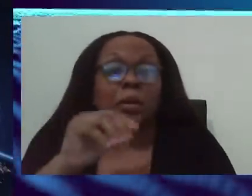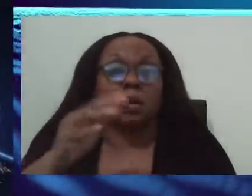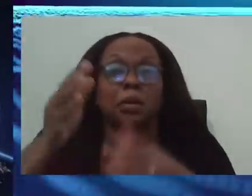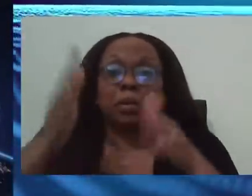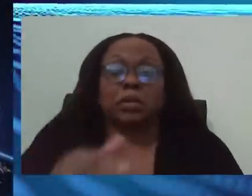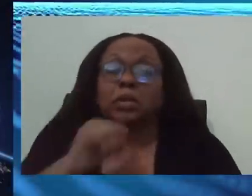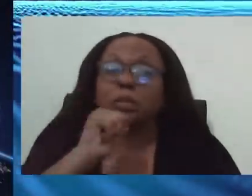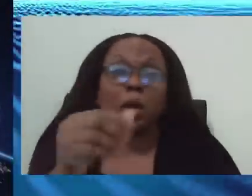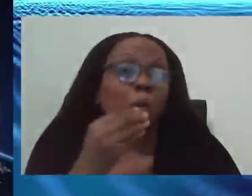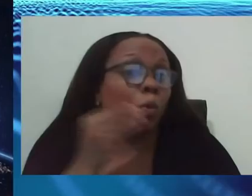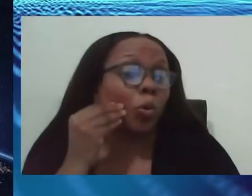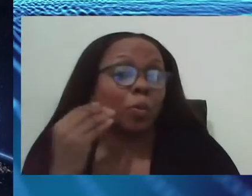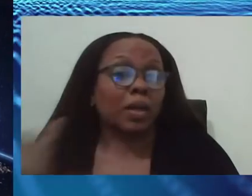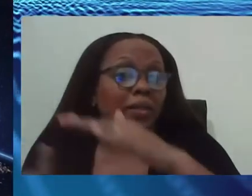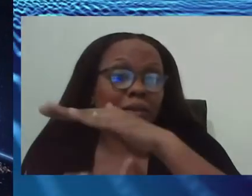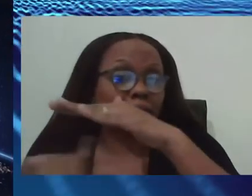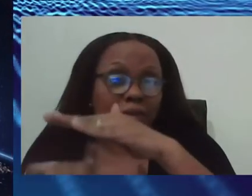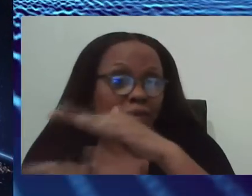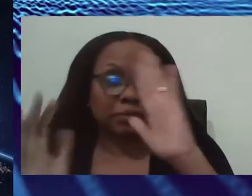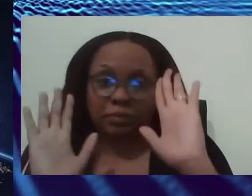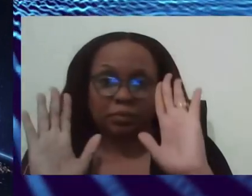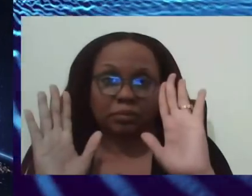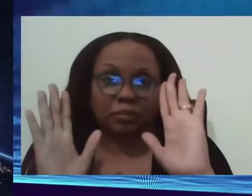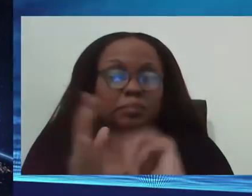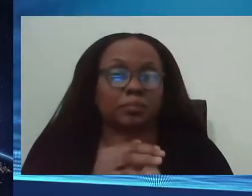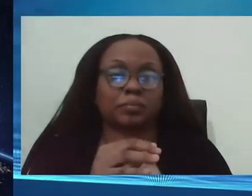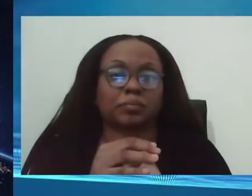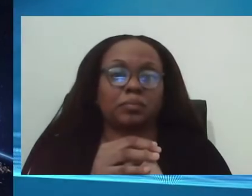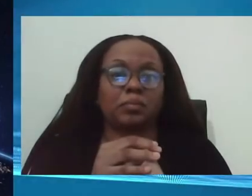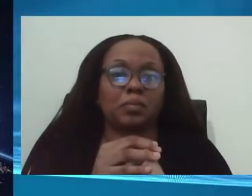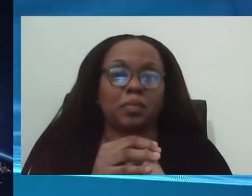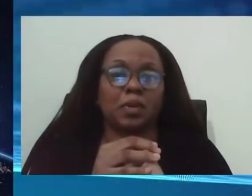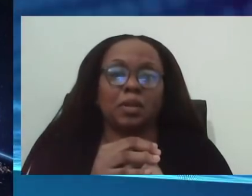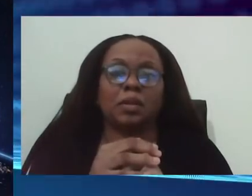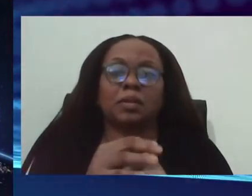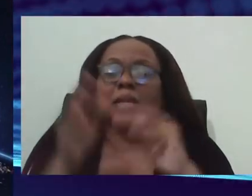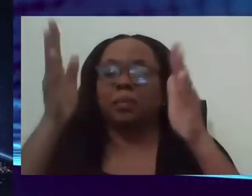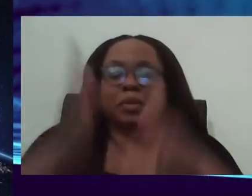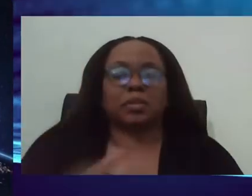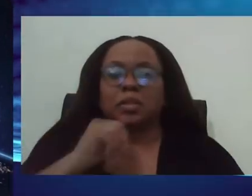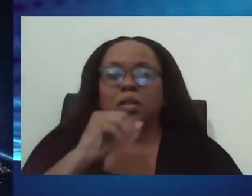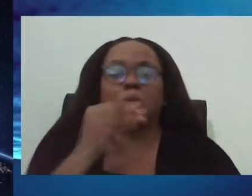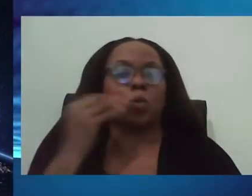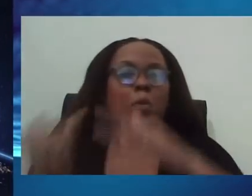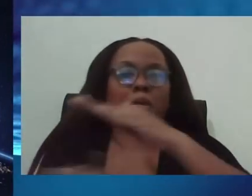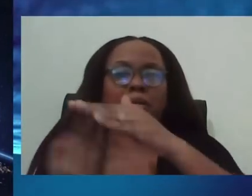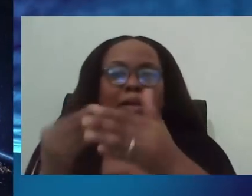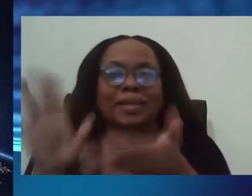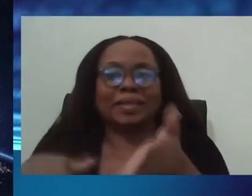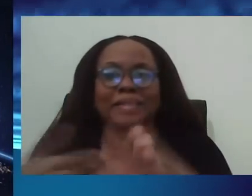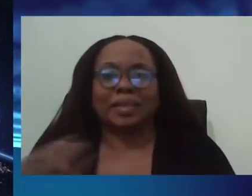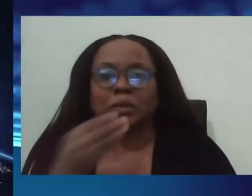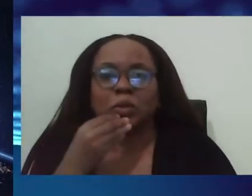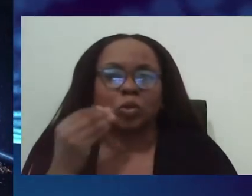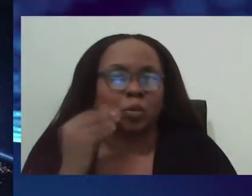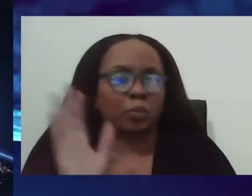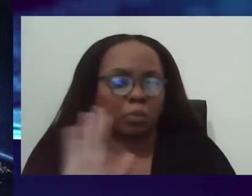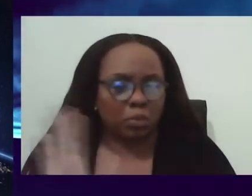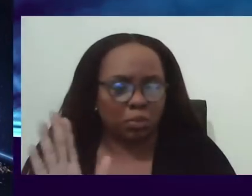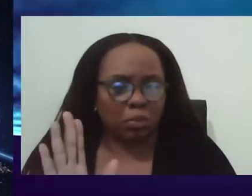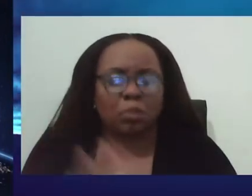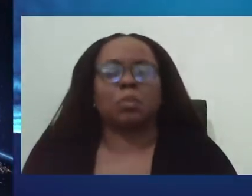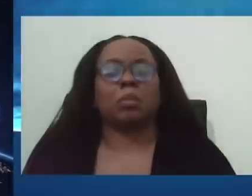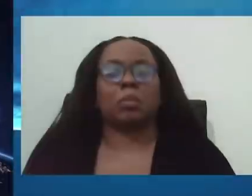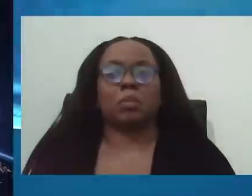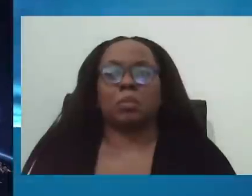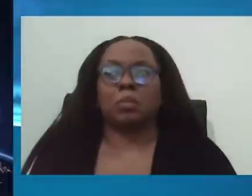tell you that. So that person would not have been a positive and died at home in home isolation based upon the records that we have. But in